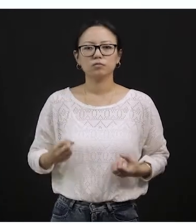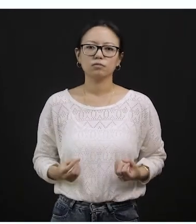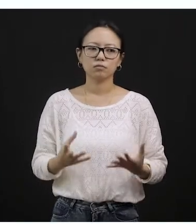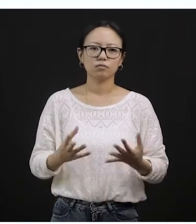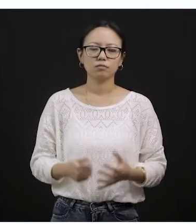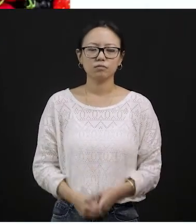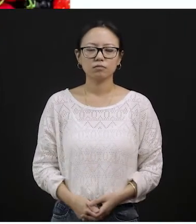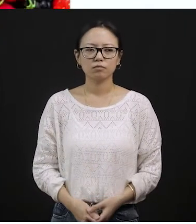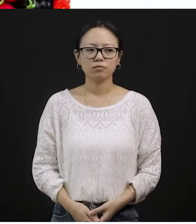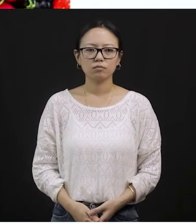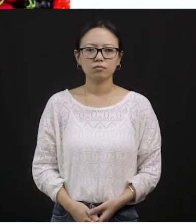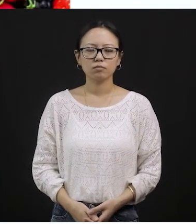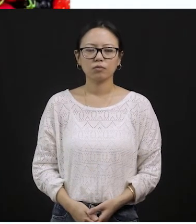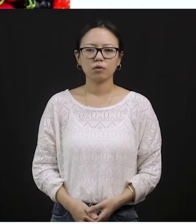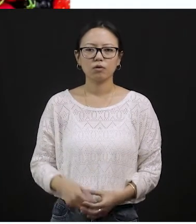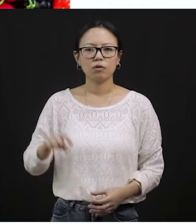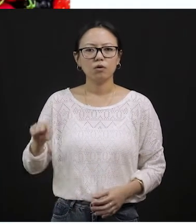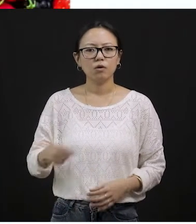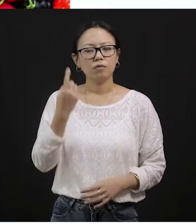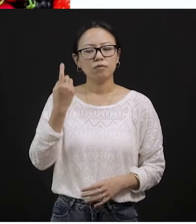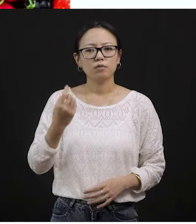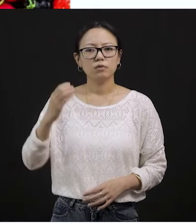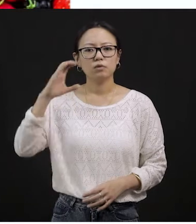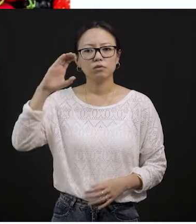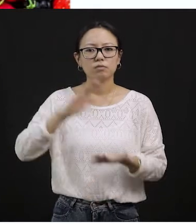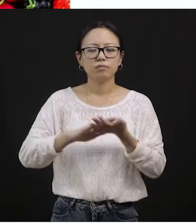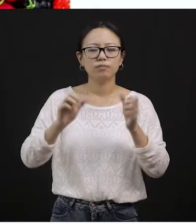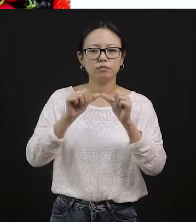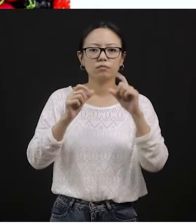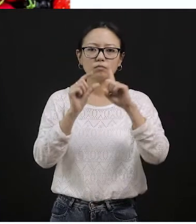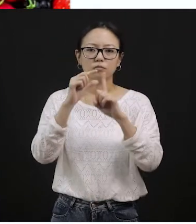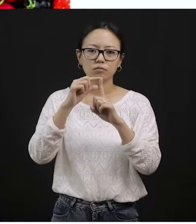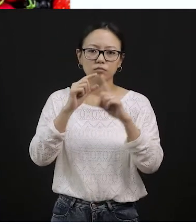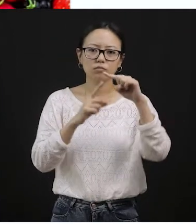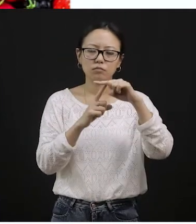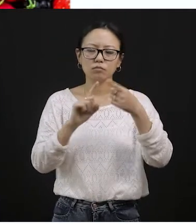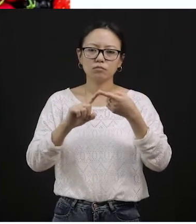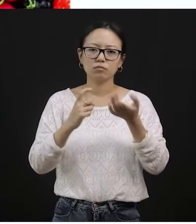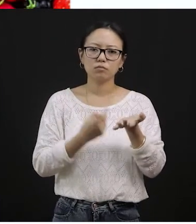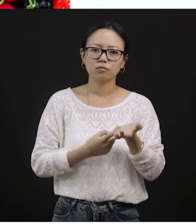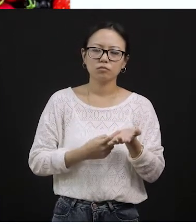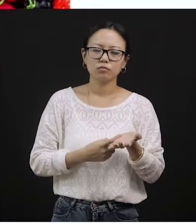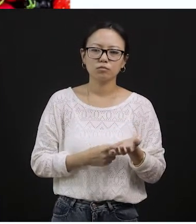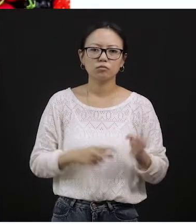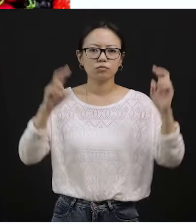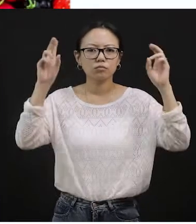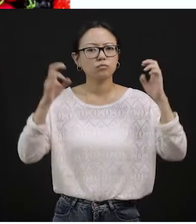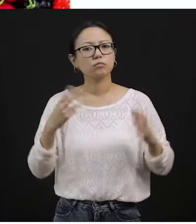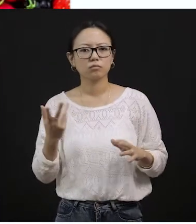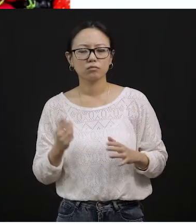delay. Okay, so yeah, the first chapter that we learned about was about look at the picture and tell me the name of the chapter.